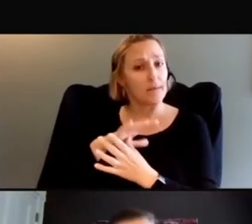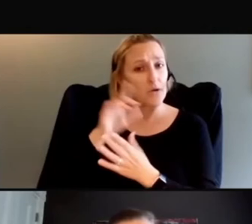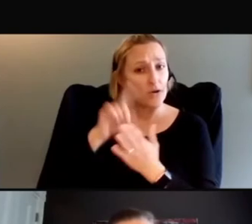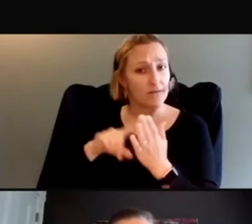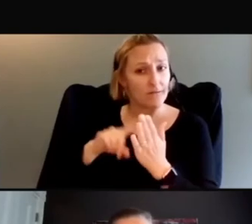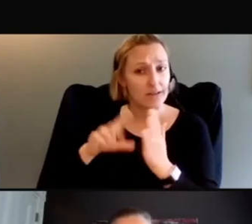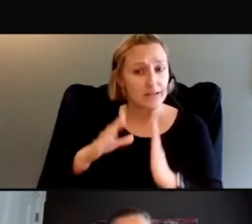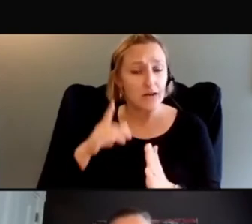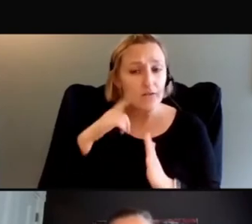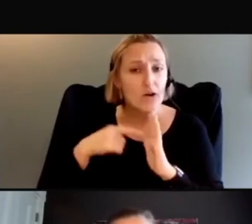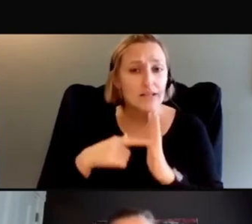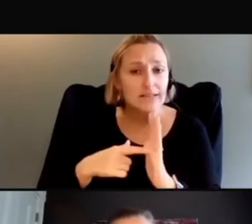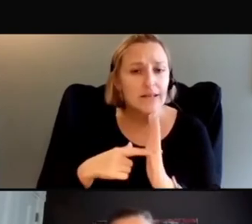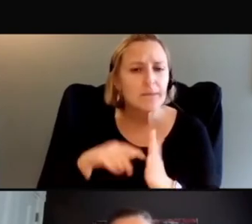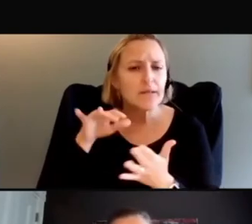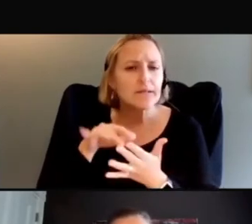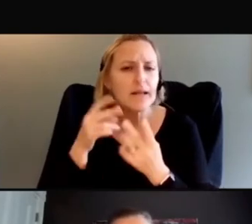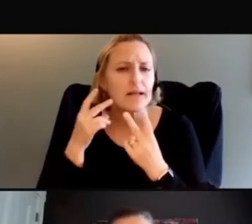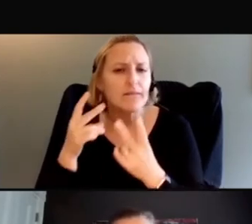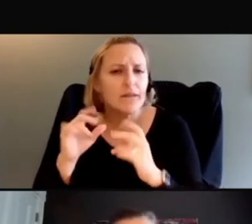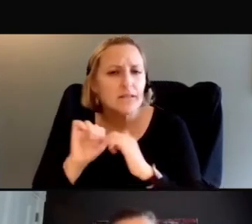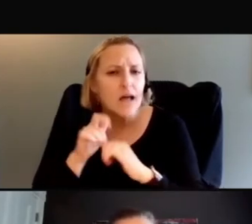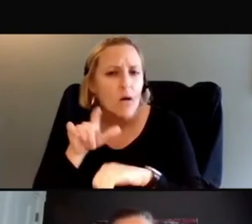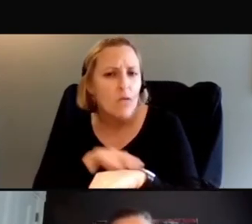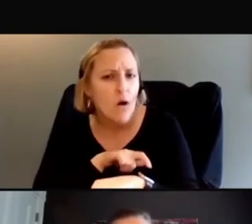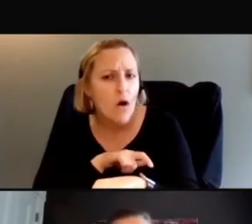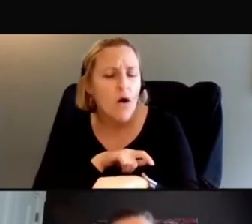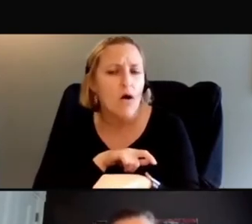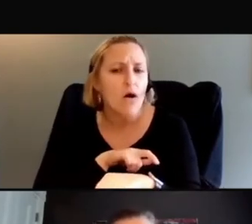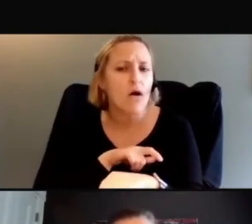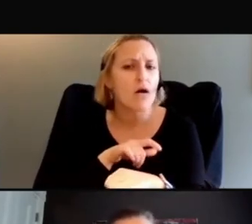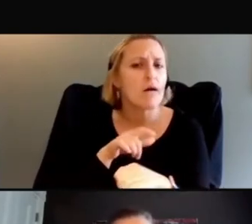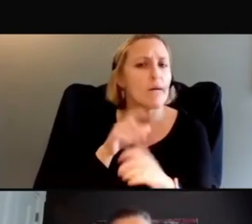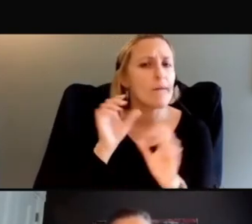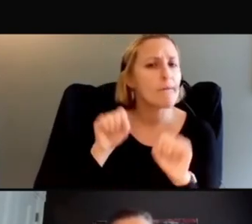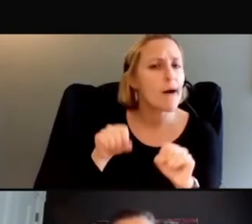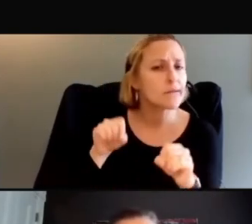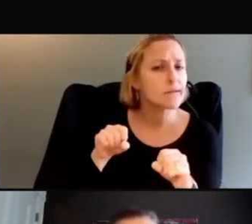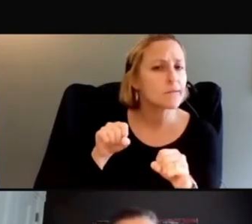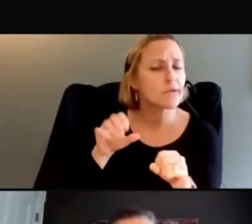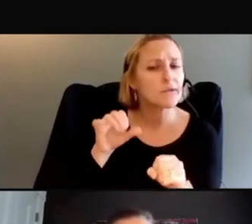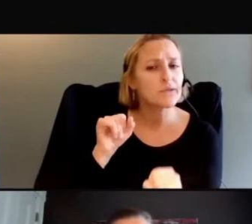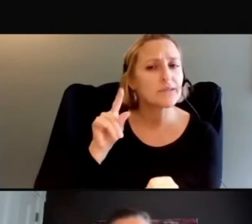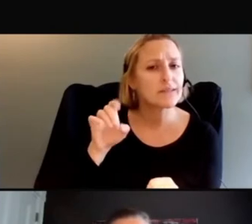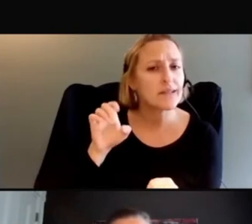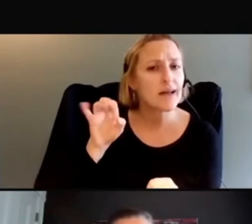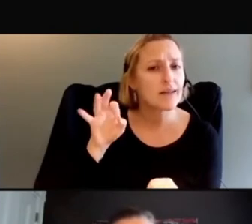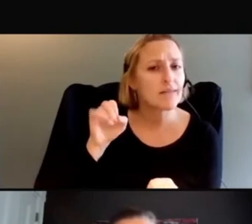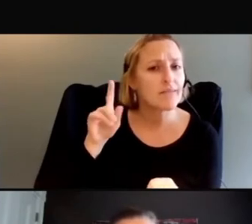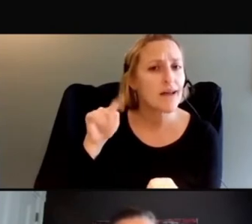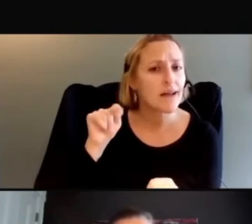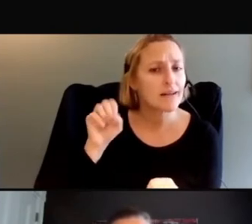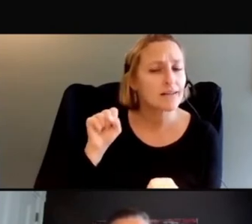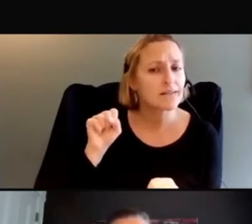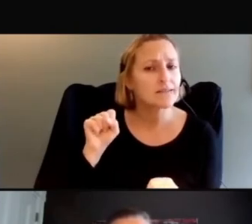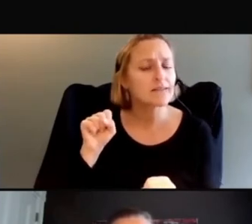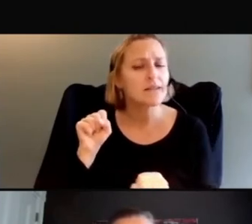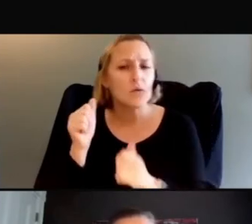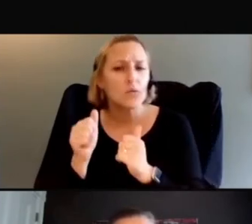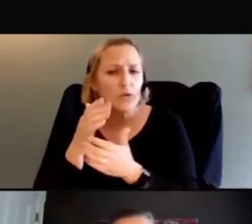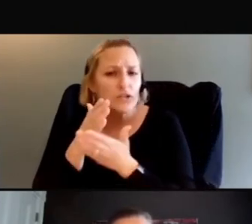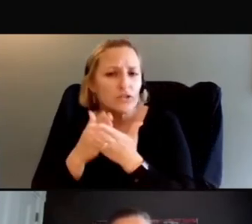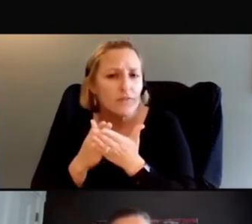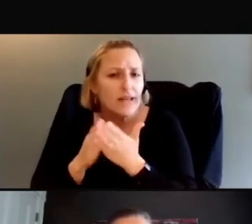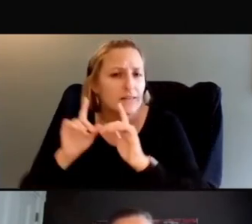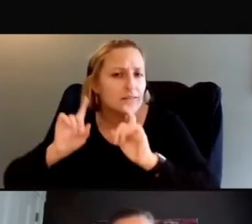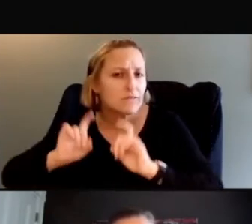visits? How long are the study visits? Any potential side effects? What phase of trial is this? Adverse